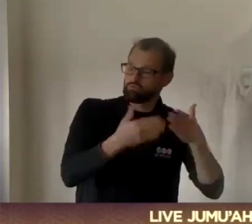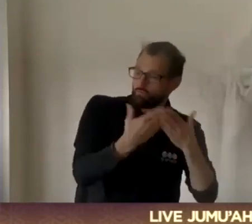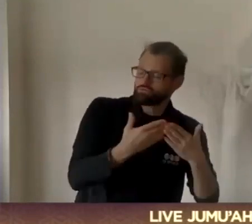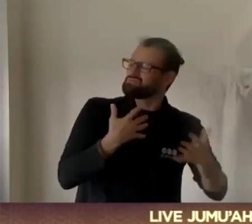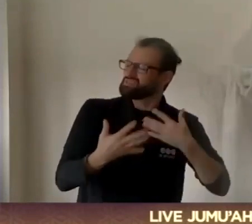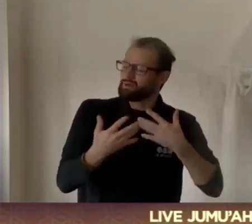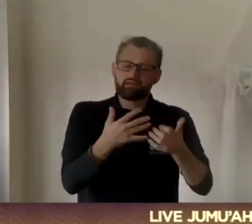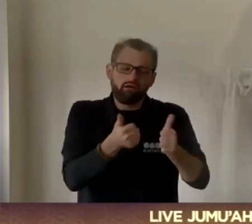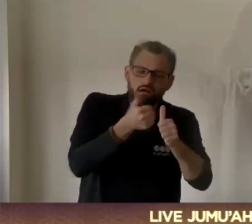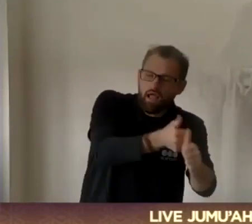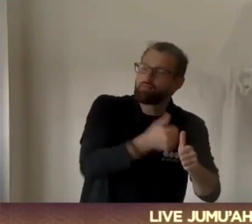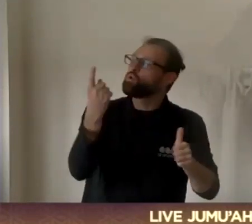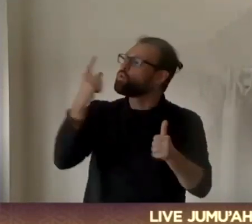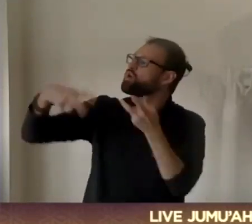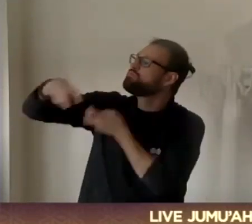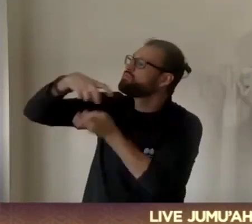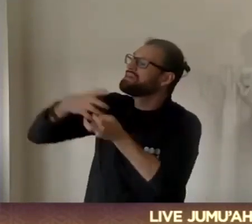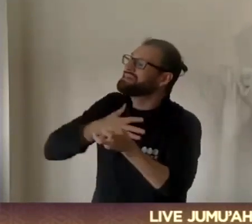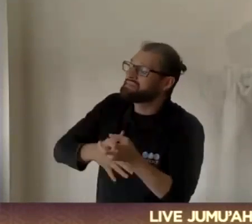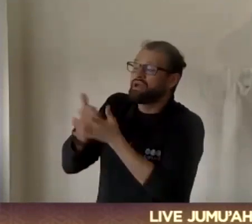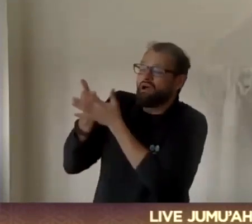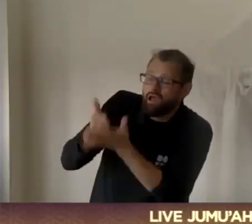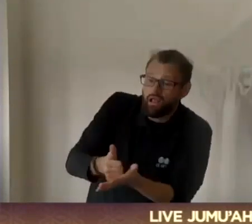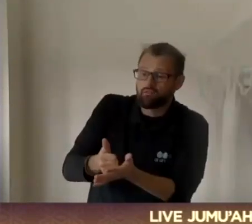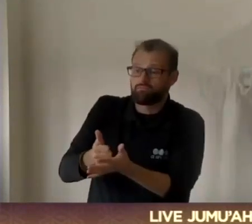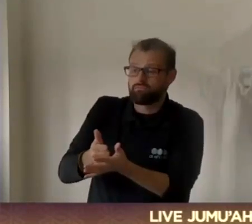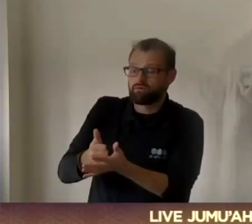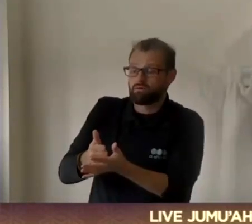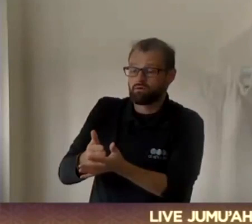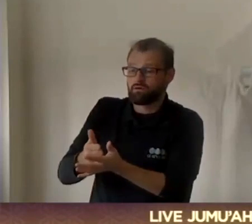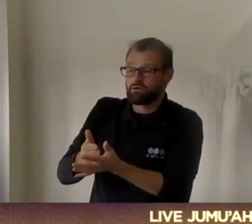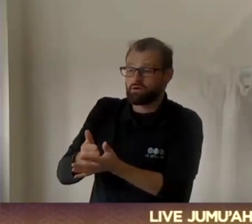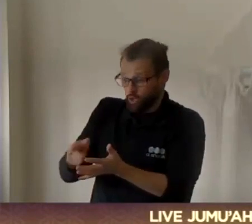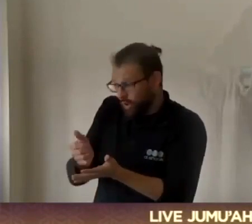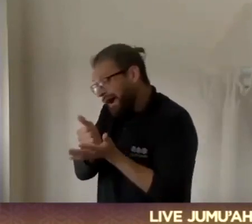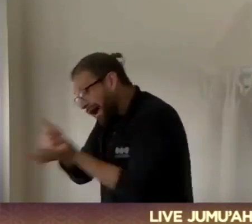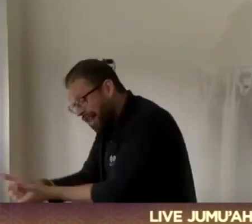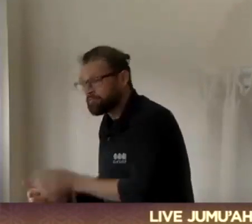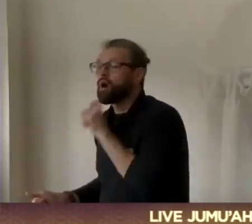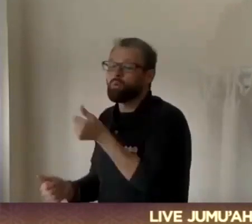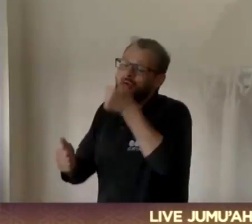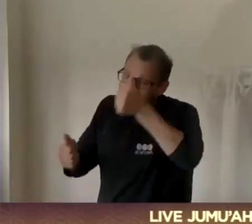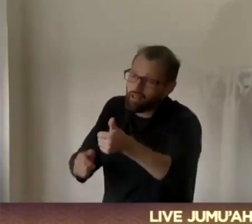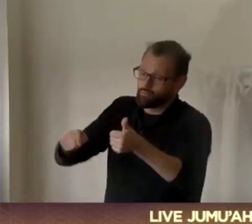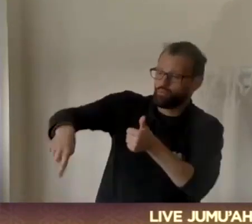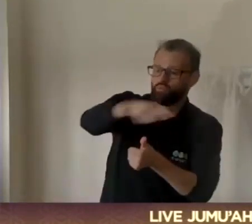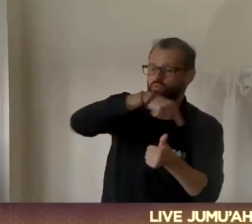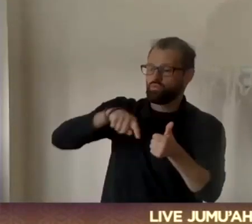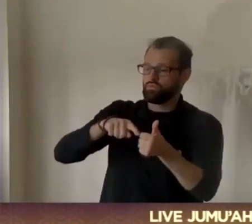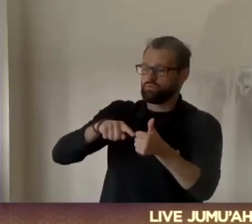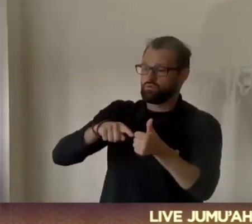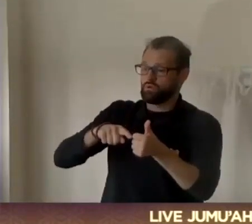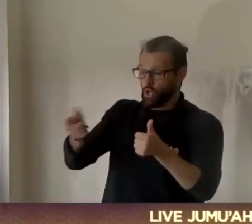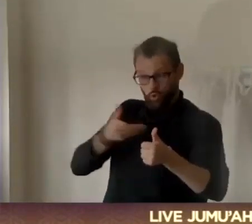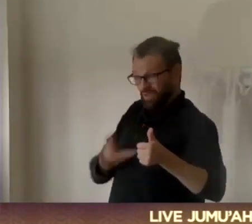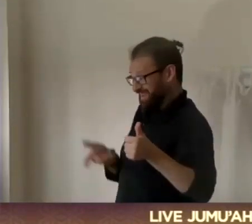out to those who are walking around, those in need for your own benefit. It will help you. Because if you don't give, someone else